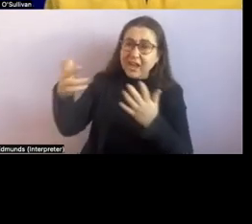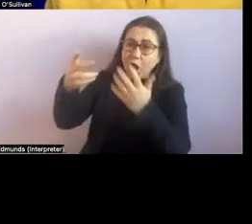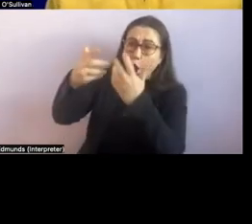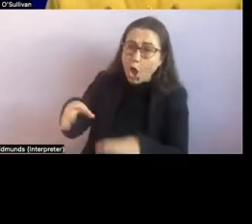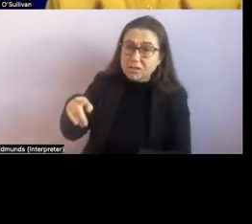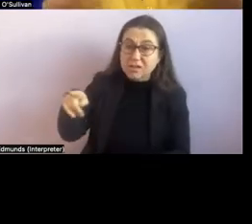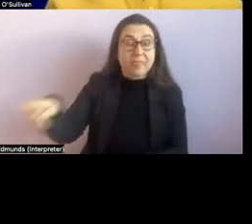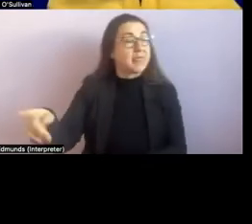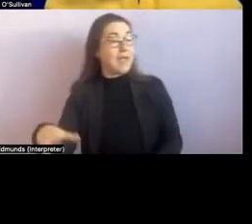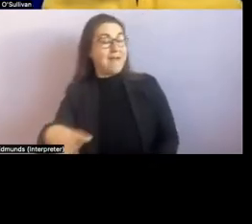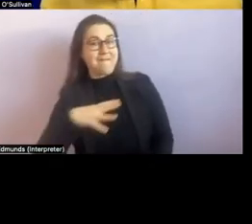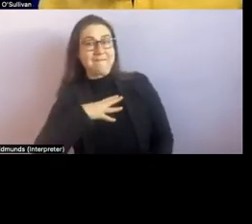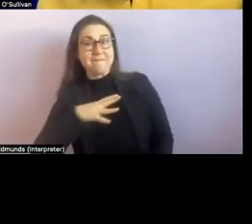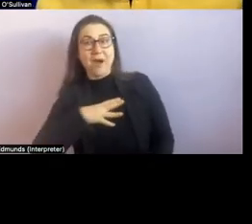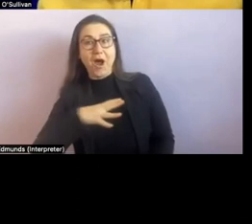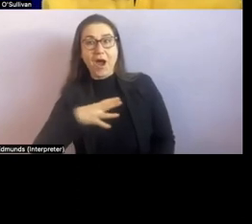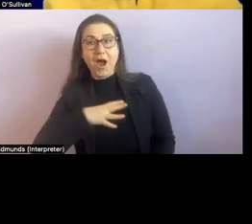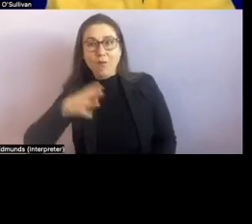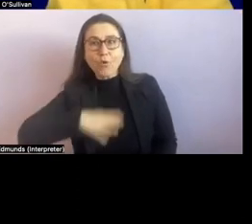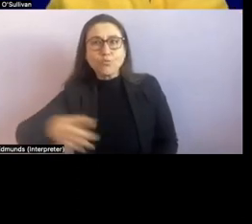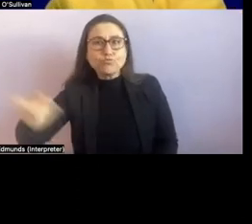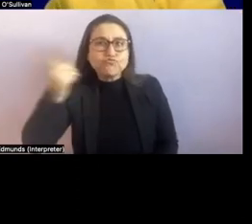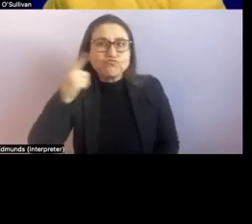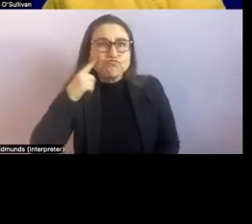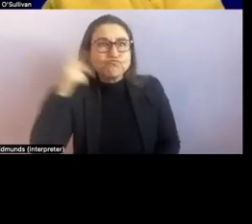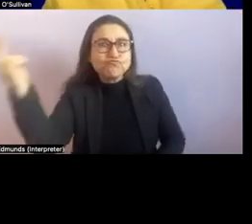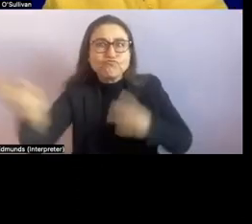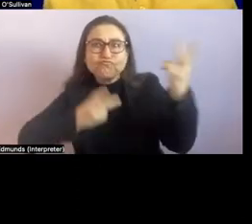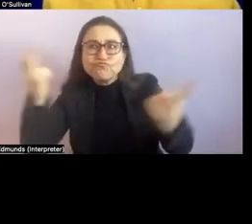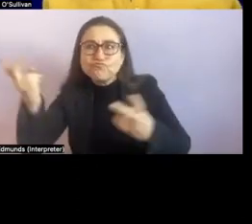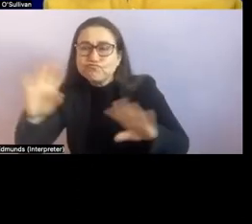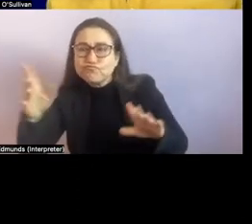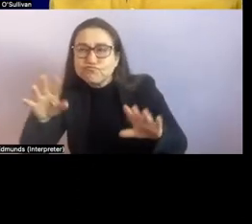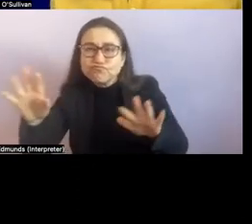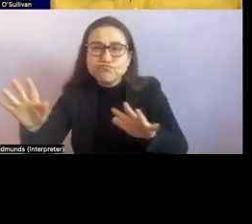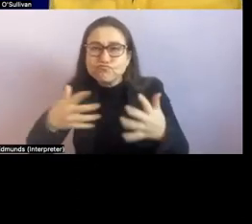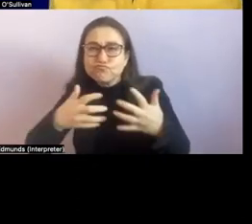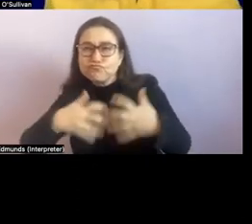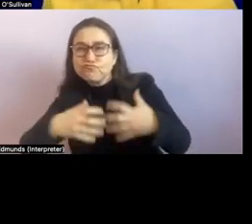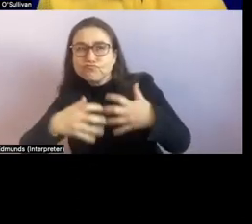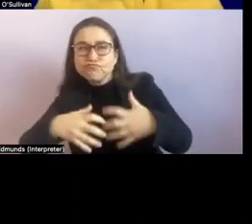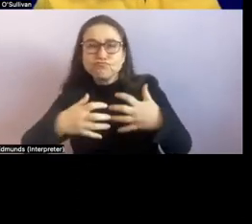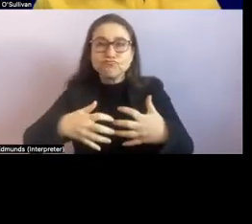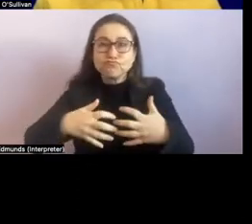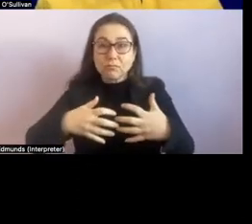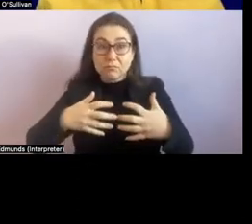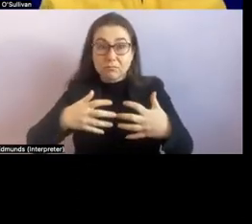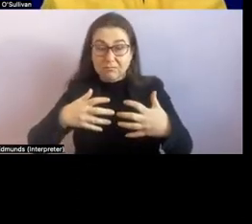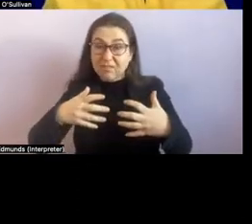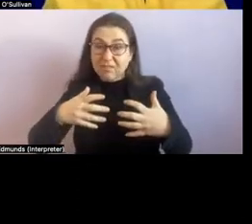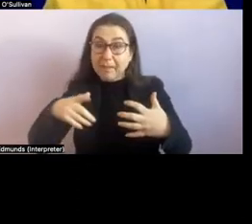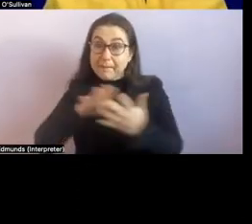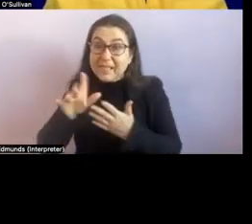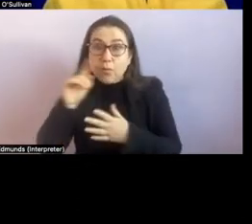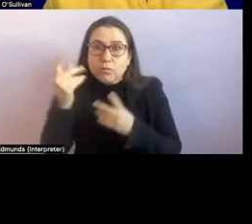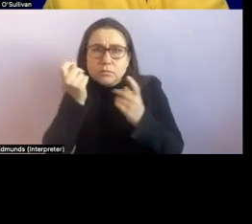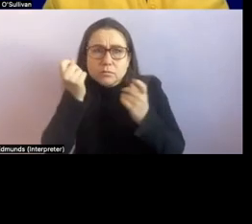be also in the spirit of exploration getting lost is a part of exploring and understanding your environment